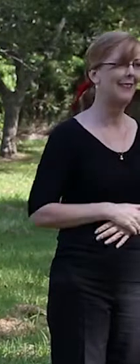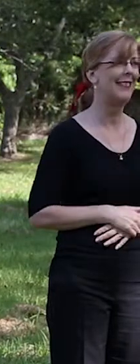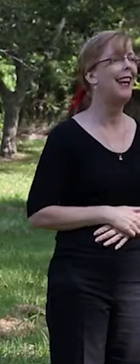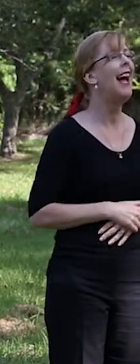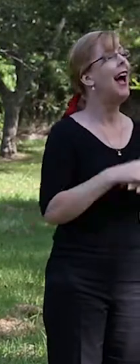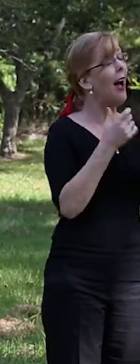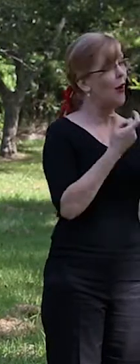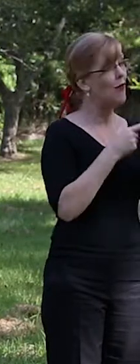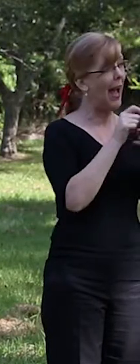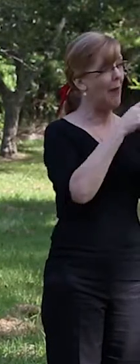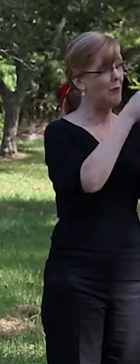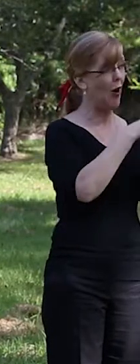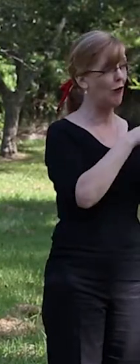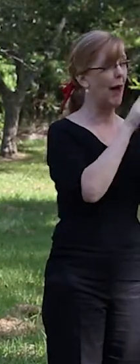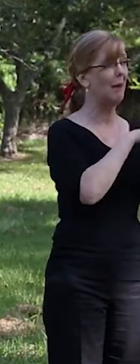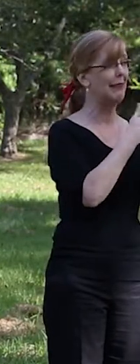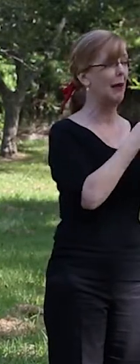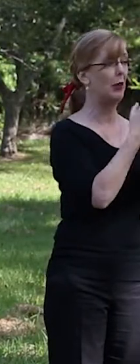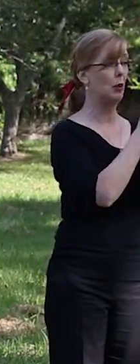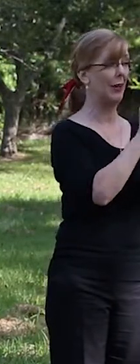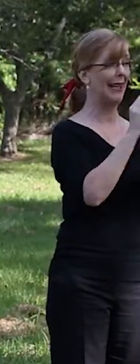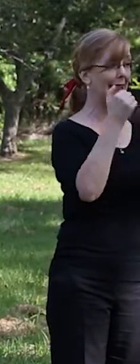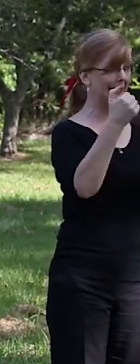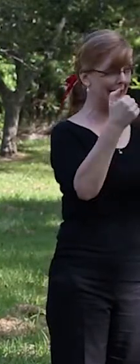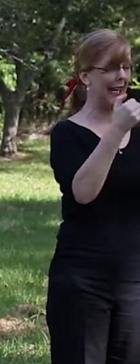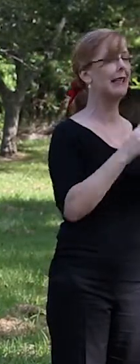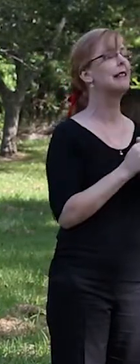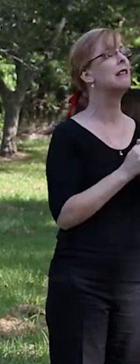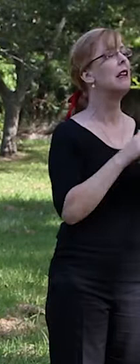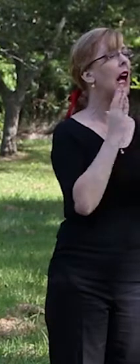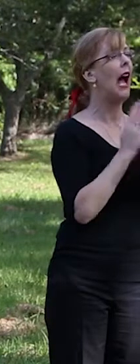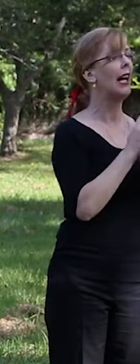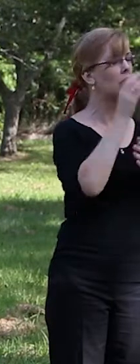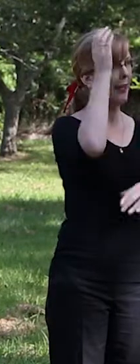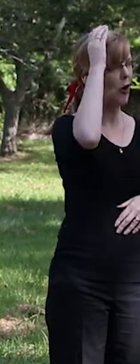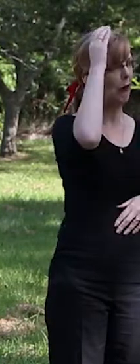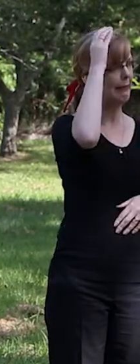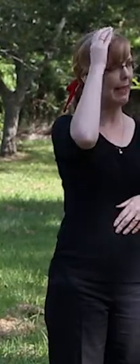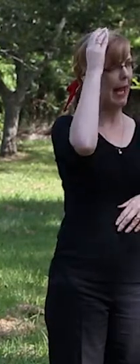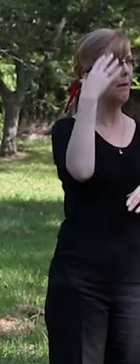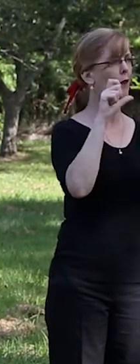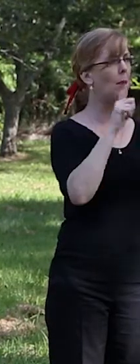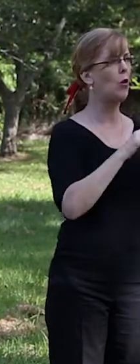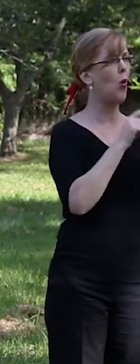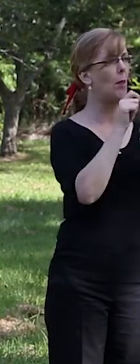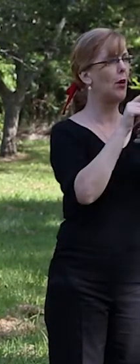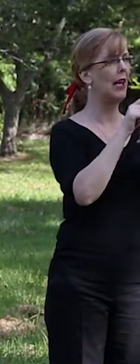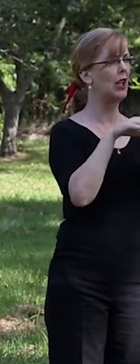So the RAP program was established in 2006. It was actually a concept that was created by Corporate Australia,